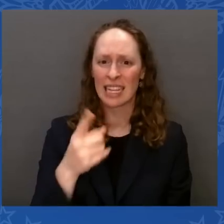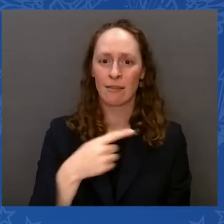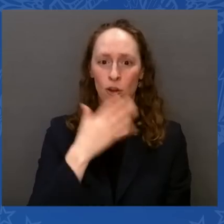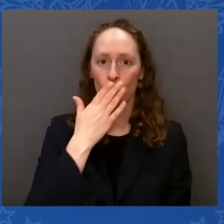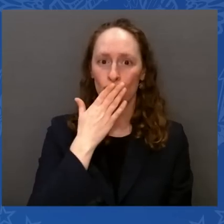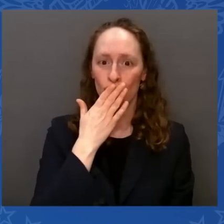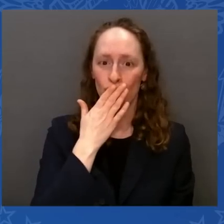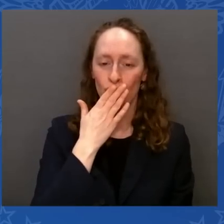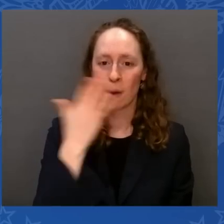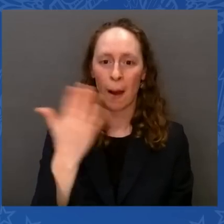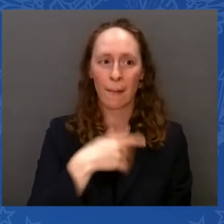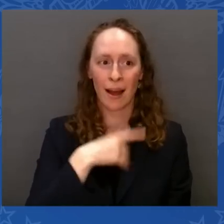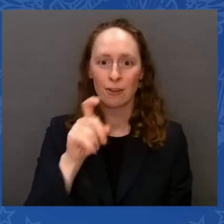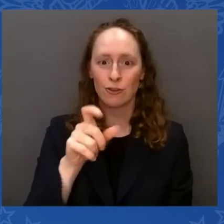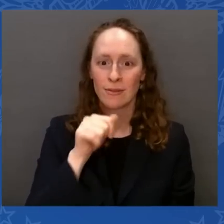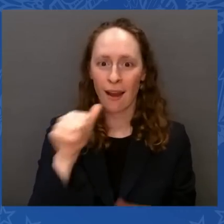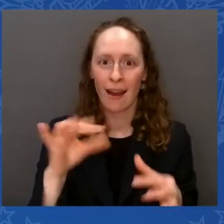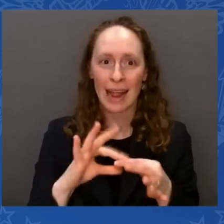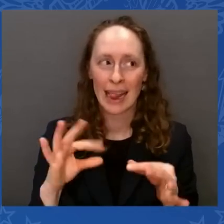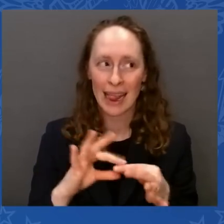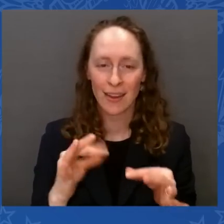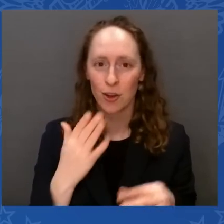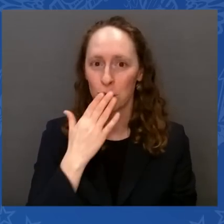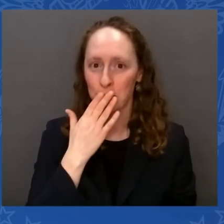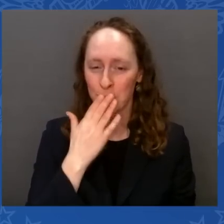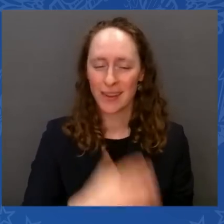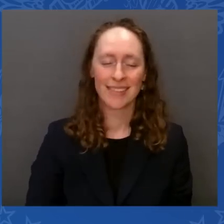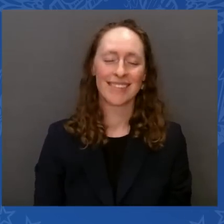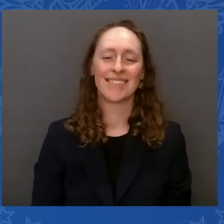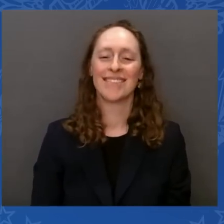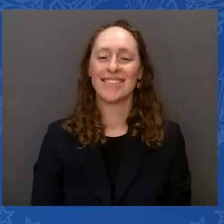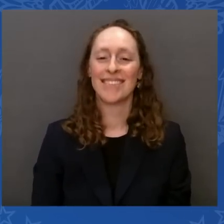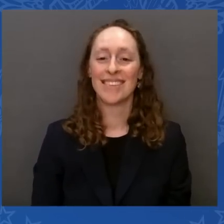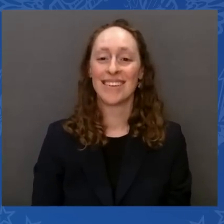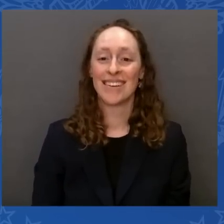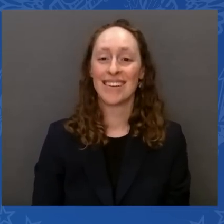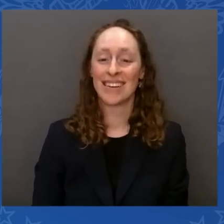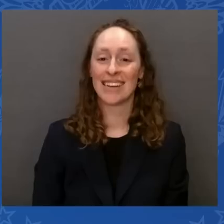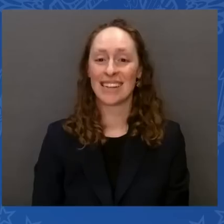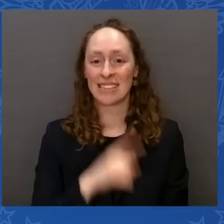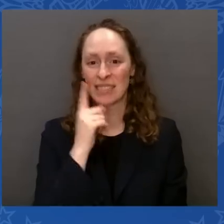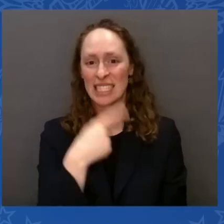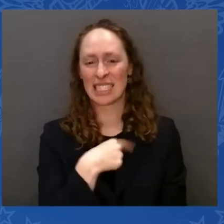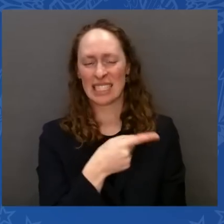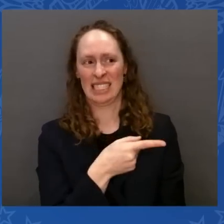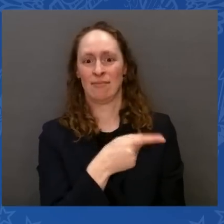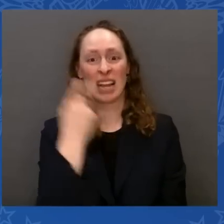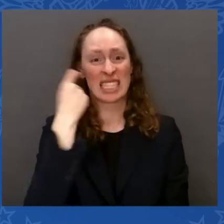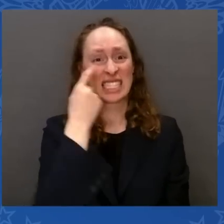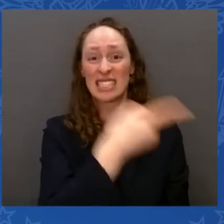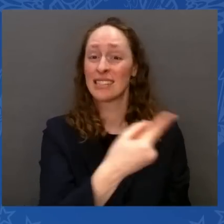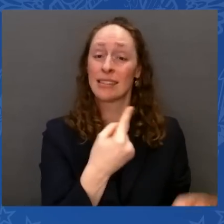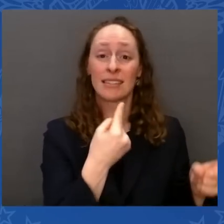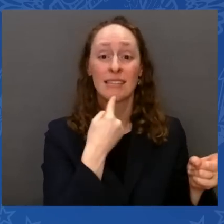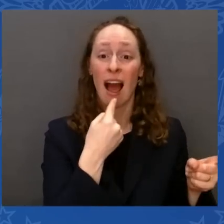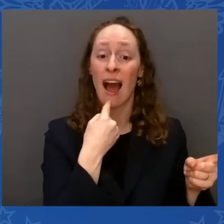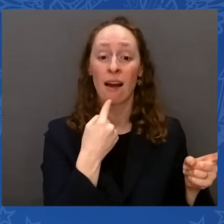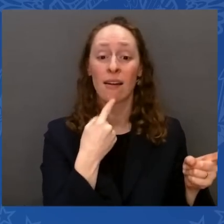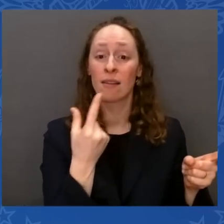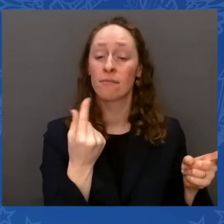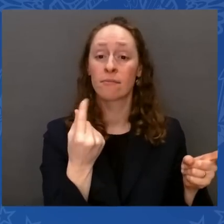She was very specific recently saying that a mom, a poor mother who lost two kids to fentanyl, that